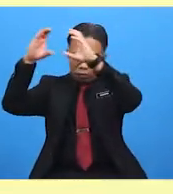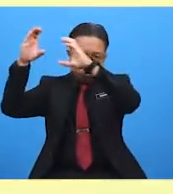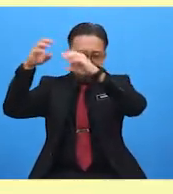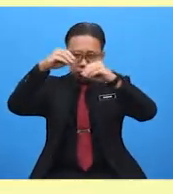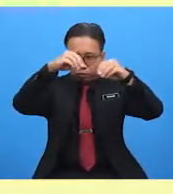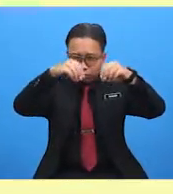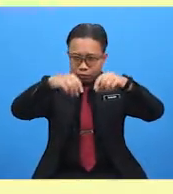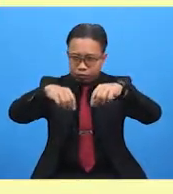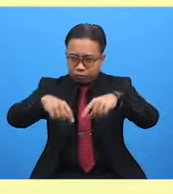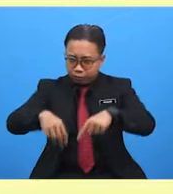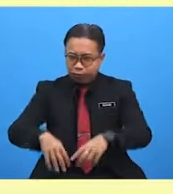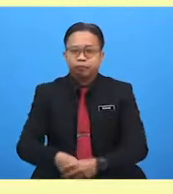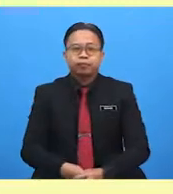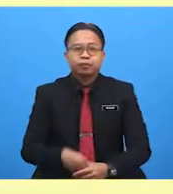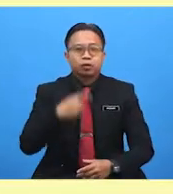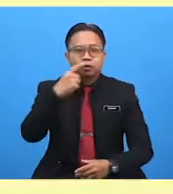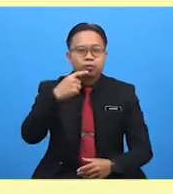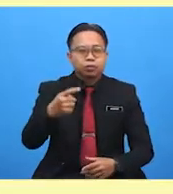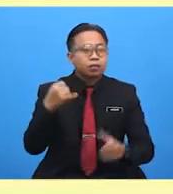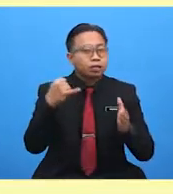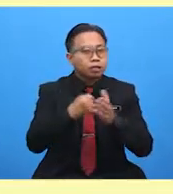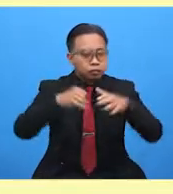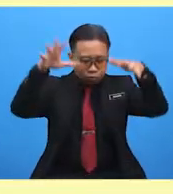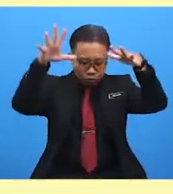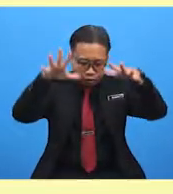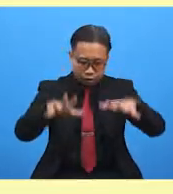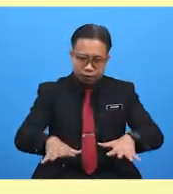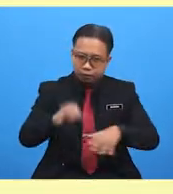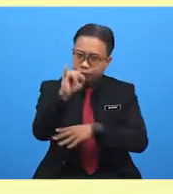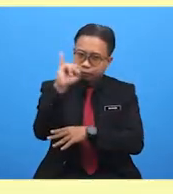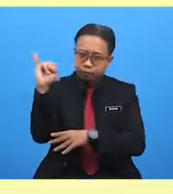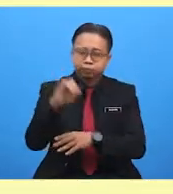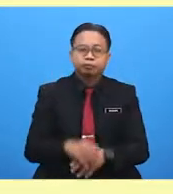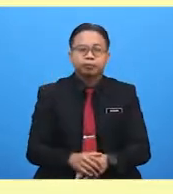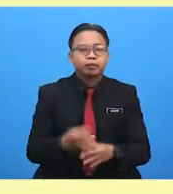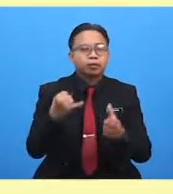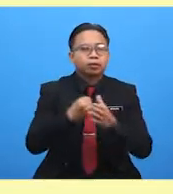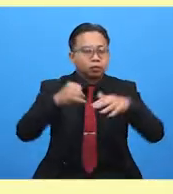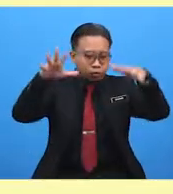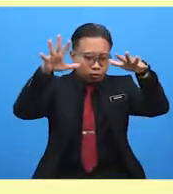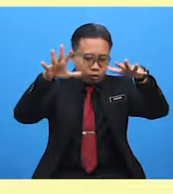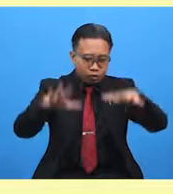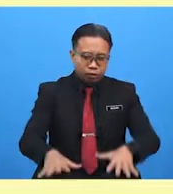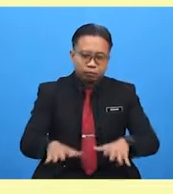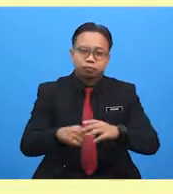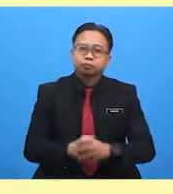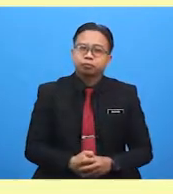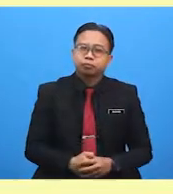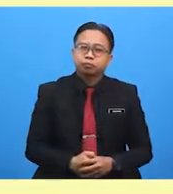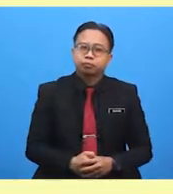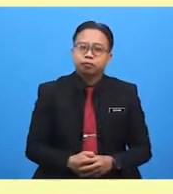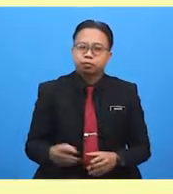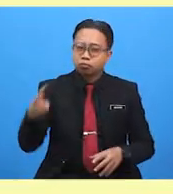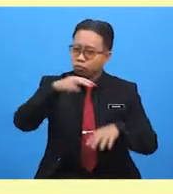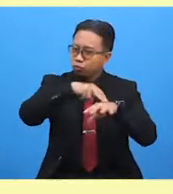fall down, we say, It's raining. It's raining. It's It's pouring